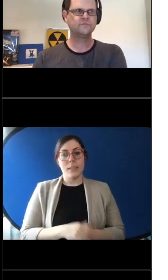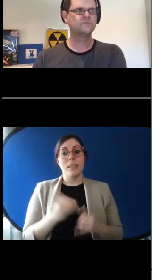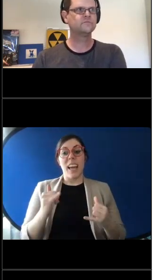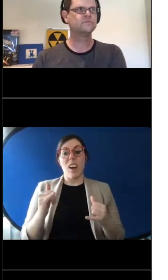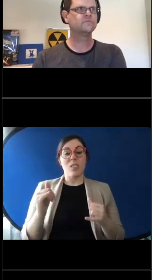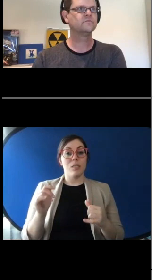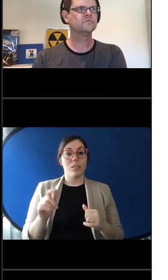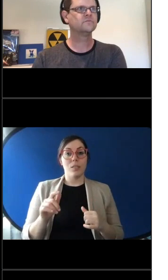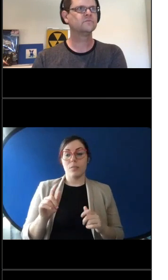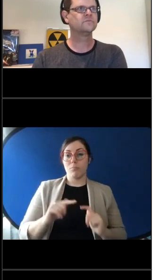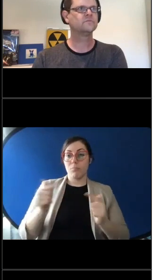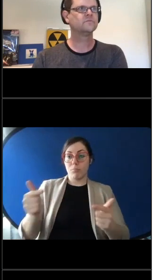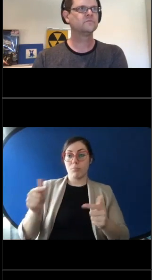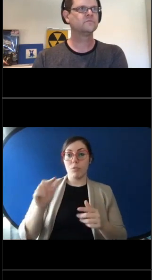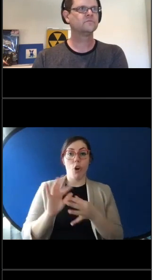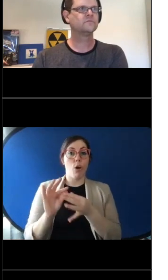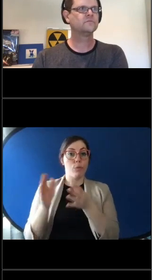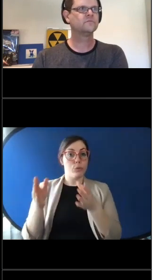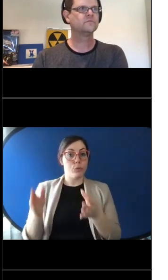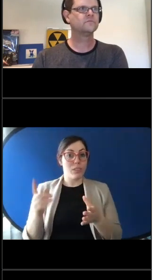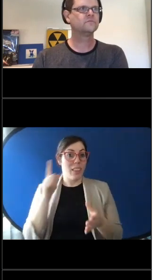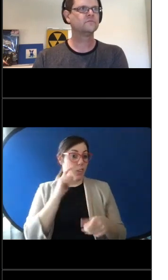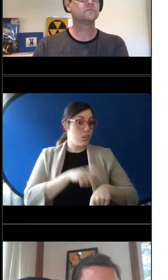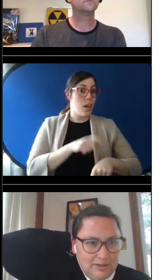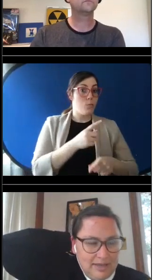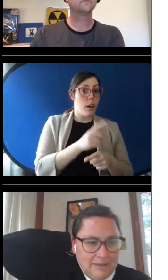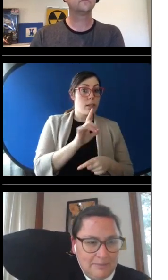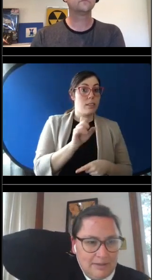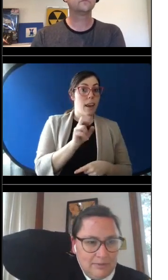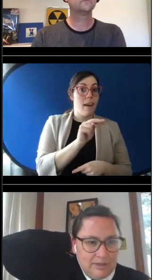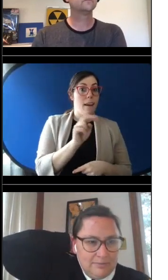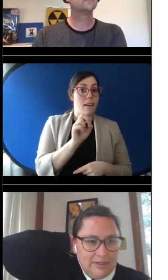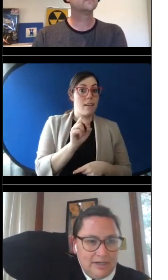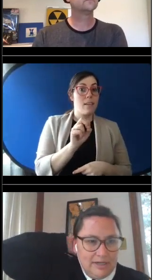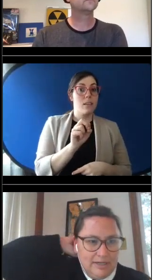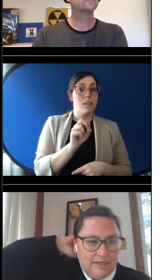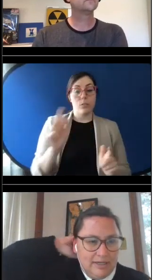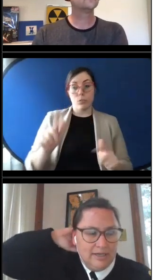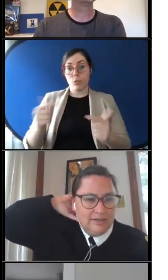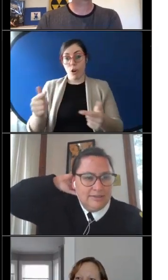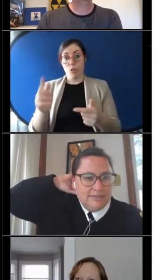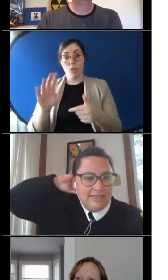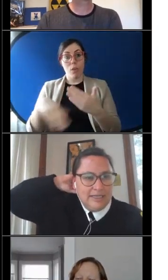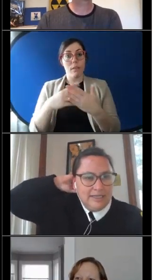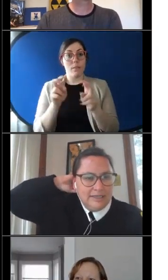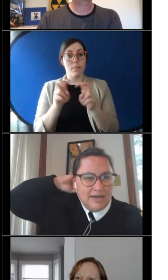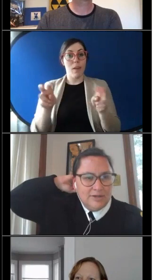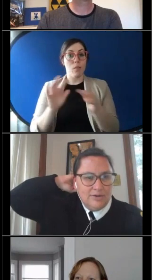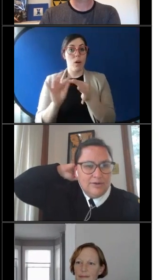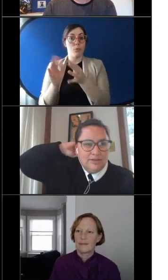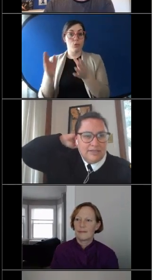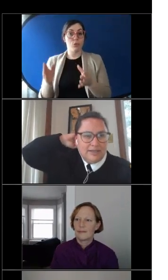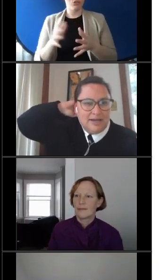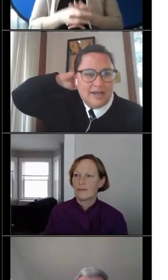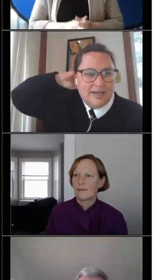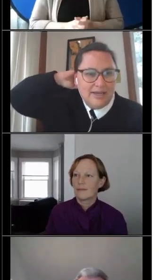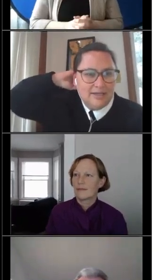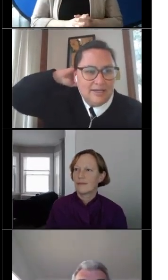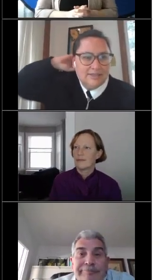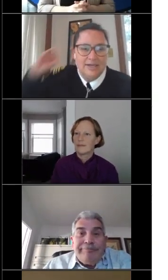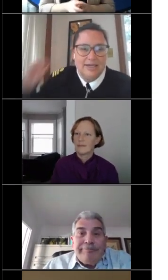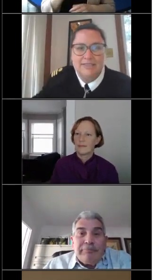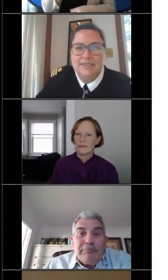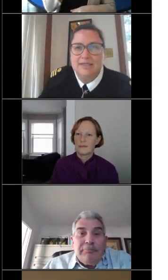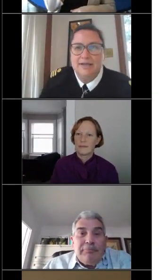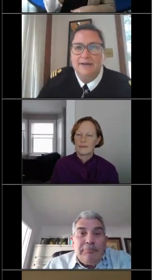we're on time, Deanne. think you can double check me on that. But we're going to bring on Lindsey Gee, Guy Null, Ed Sade,